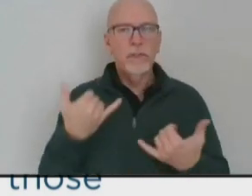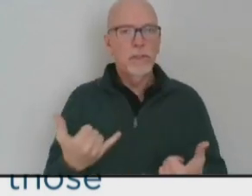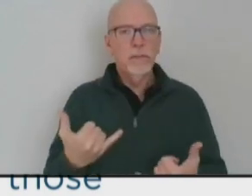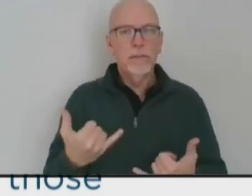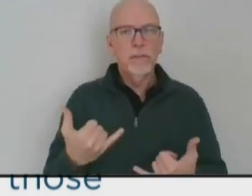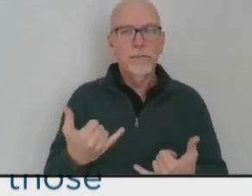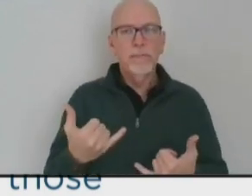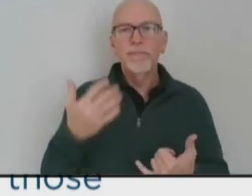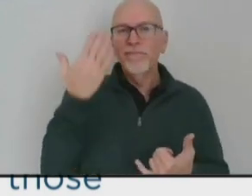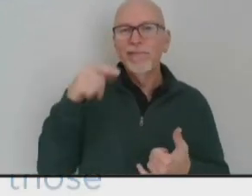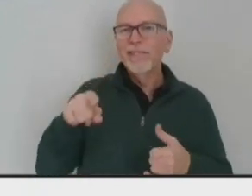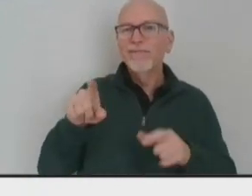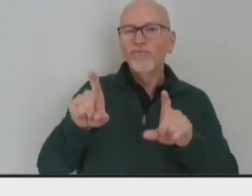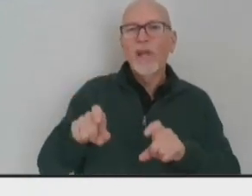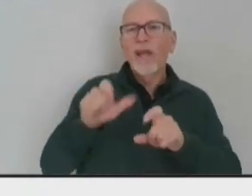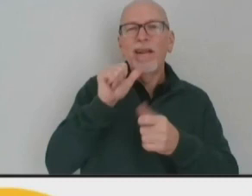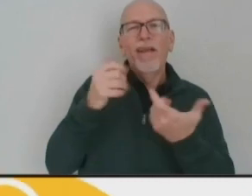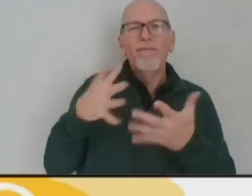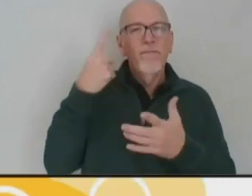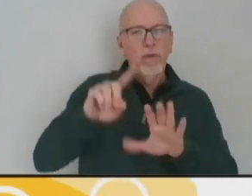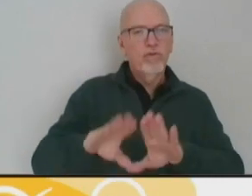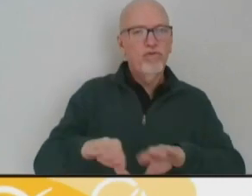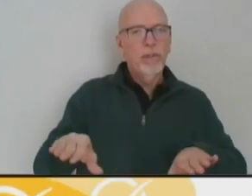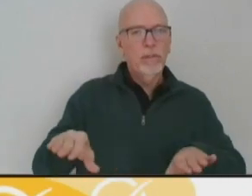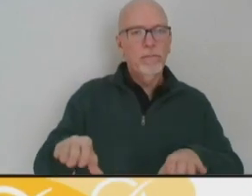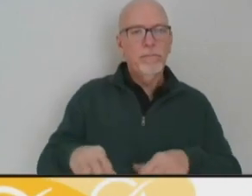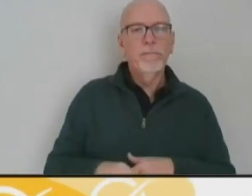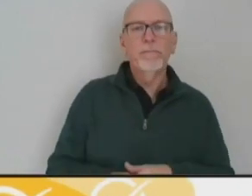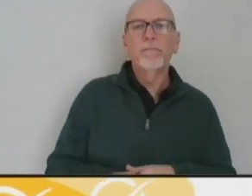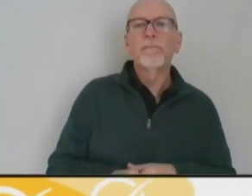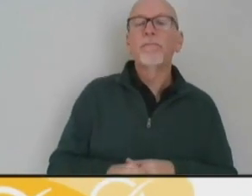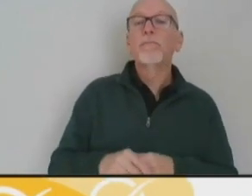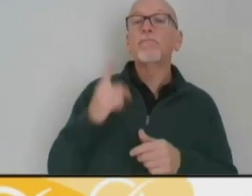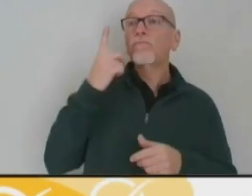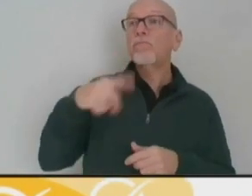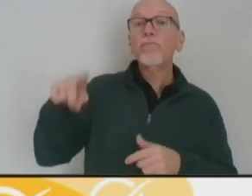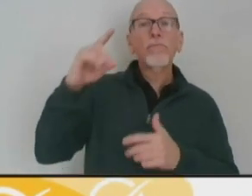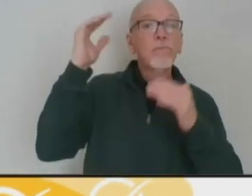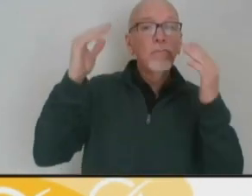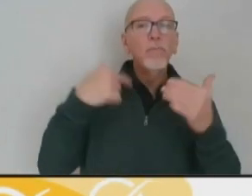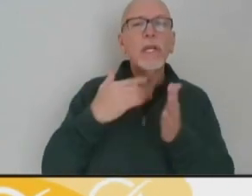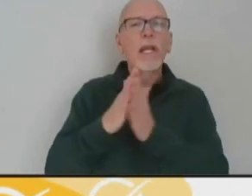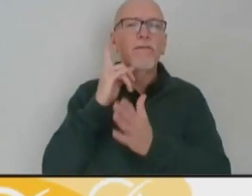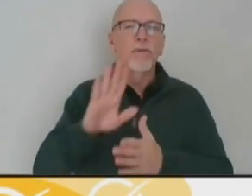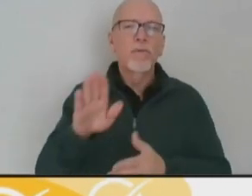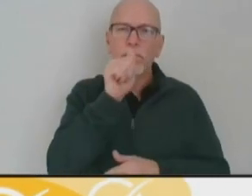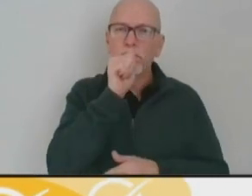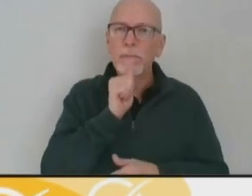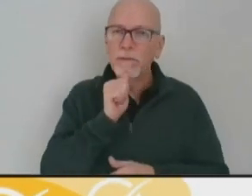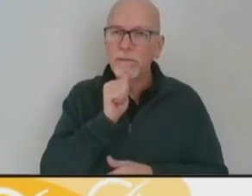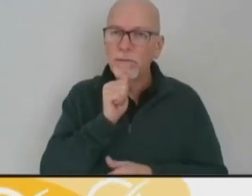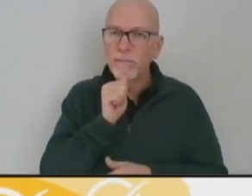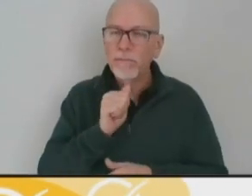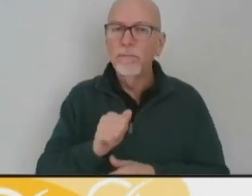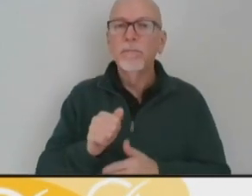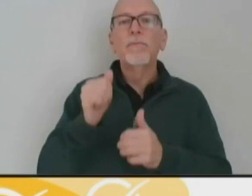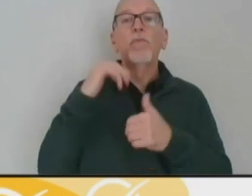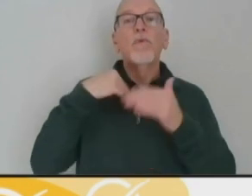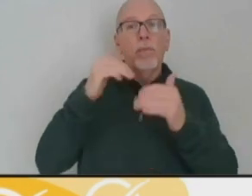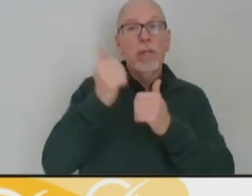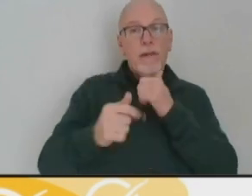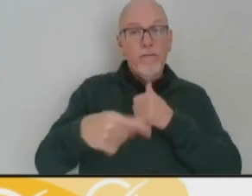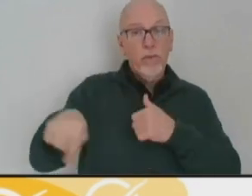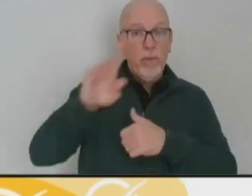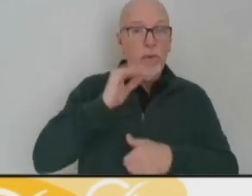clinical trials have not been completed. As for everyone else, we ask for your patience. At this time, we hope that everyone will have the opportunity to get